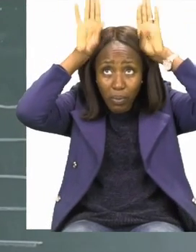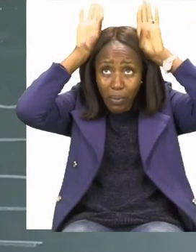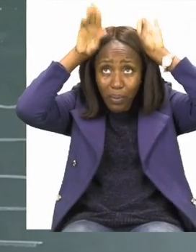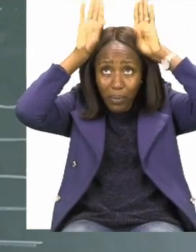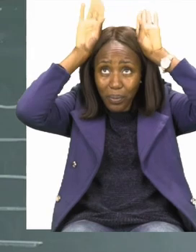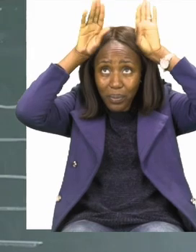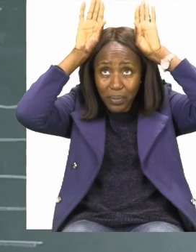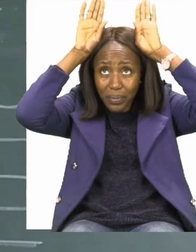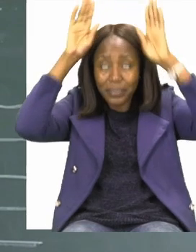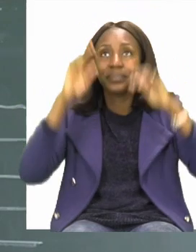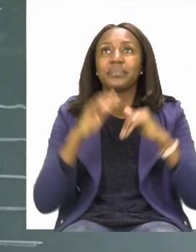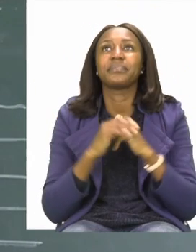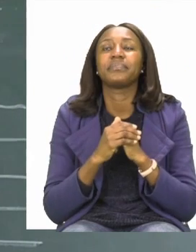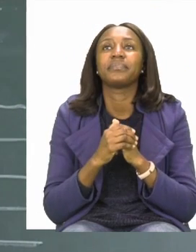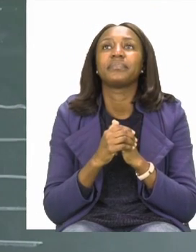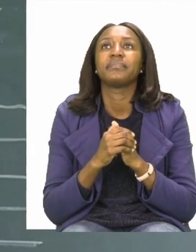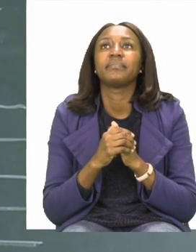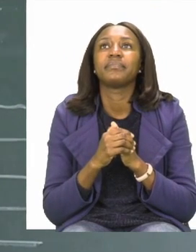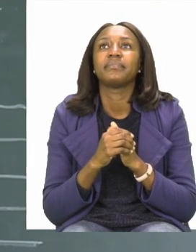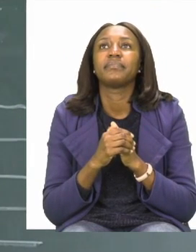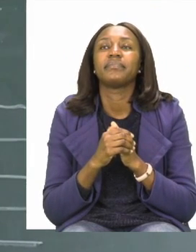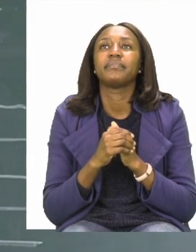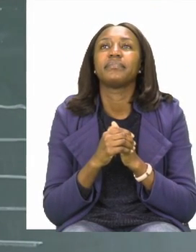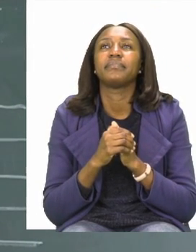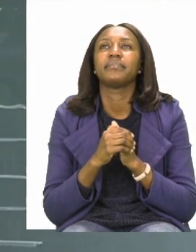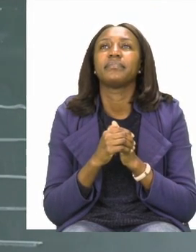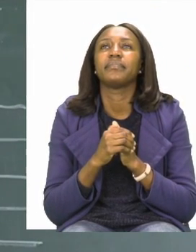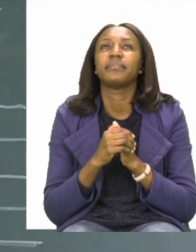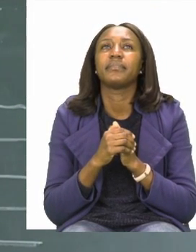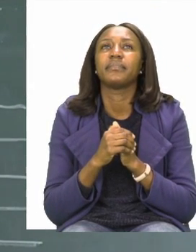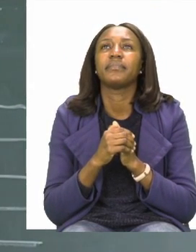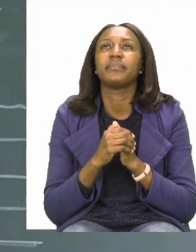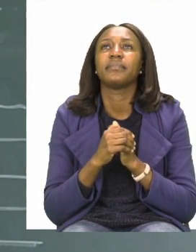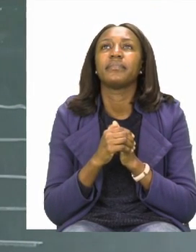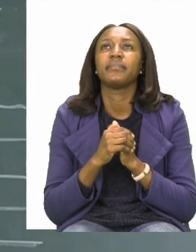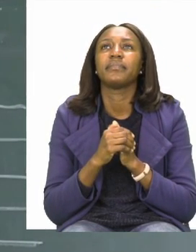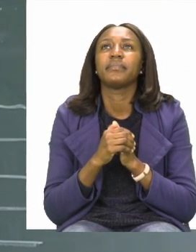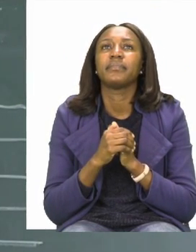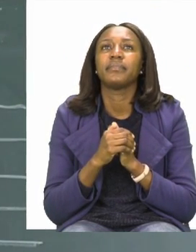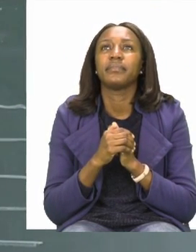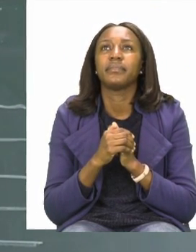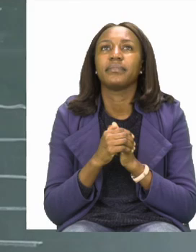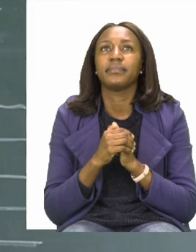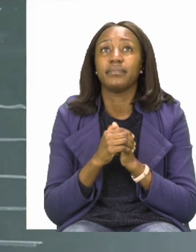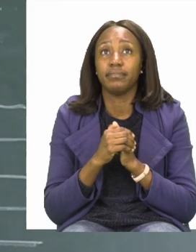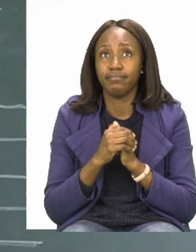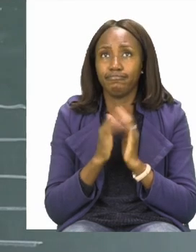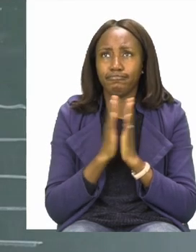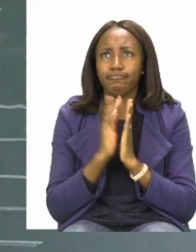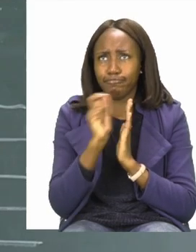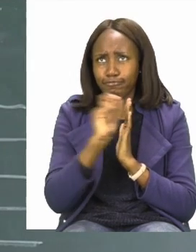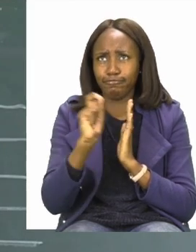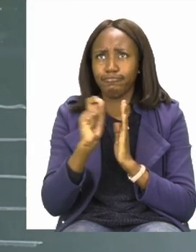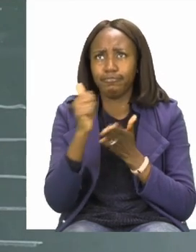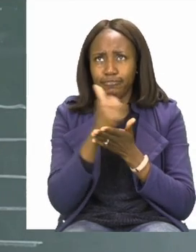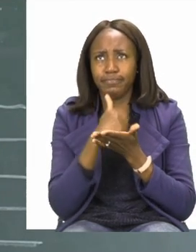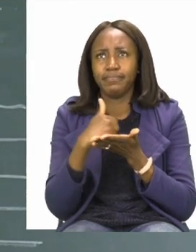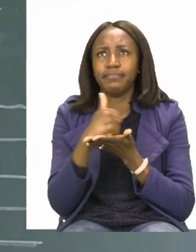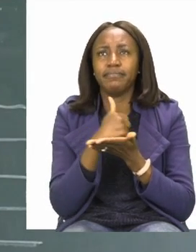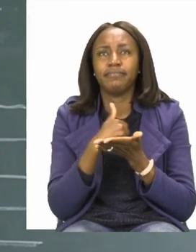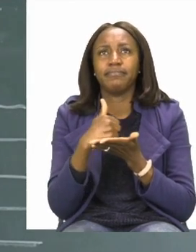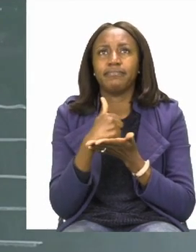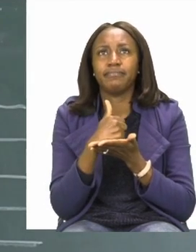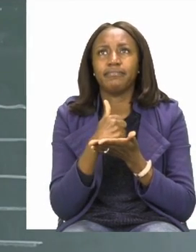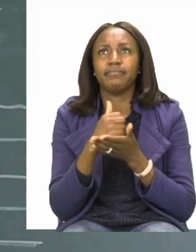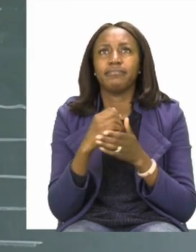Make sure boys and girls that you are shaping your letters correctly and that they are not too big. Now, I'm using my